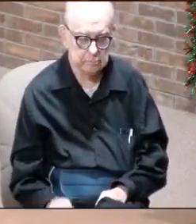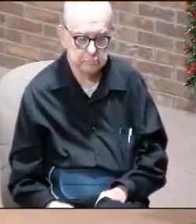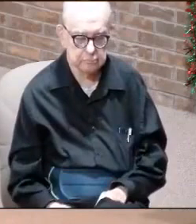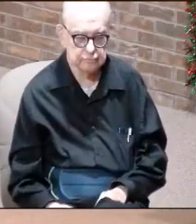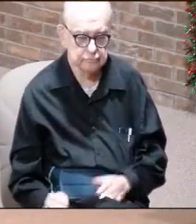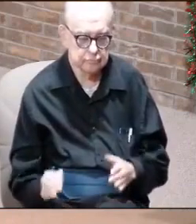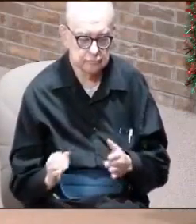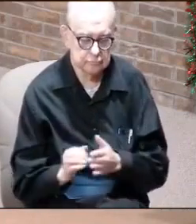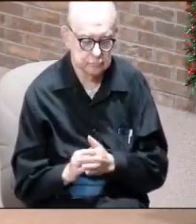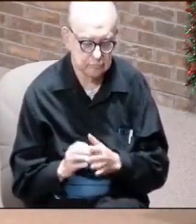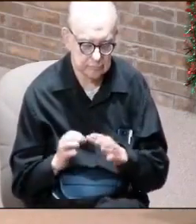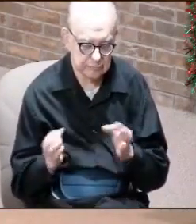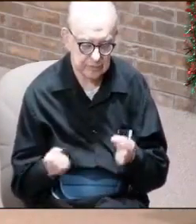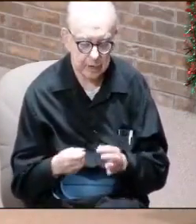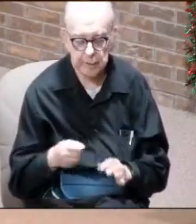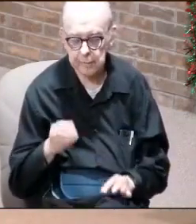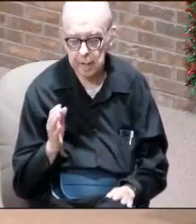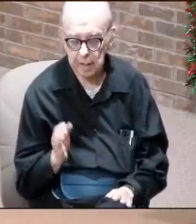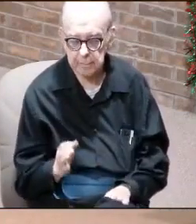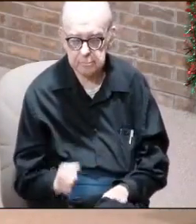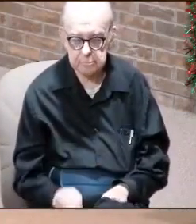And that is a family of God.